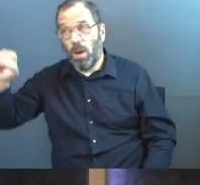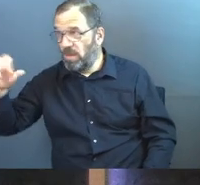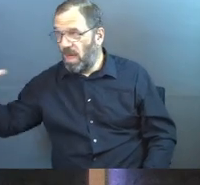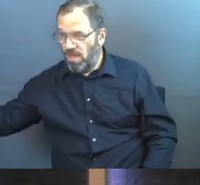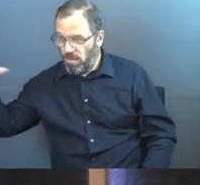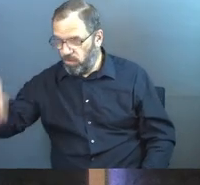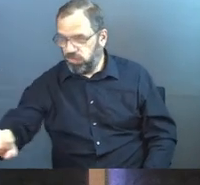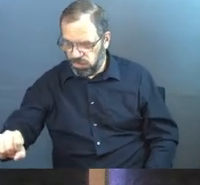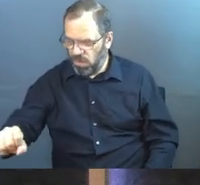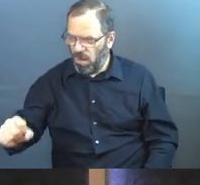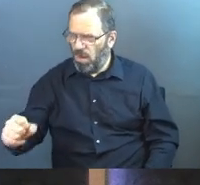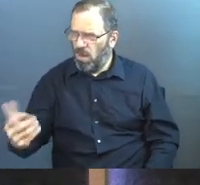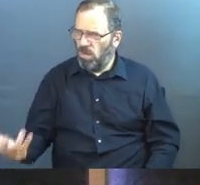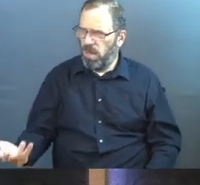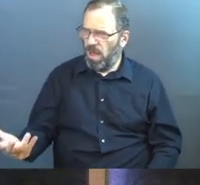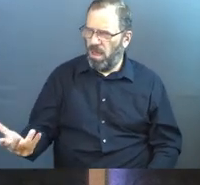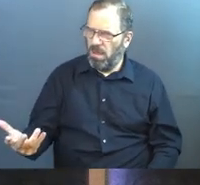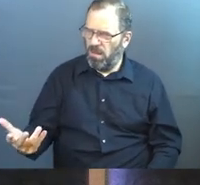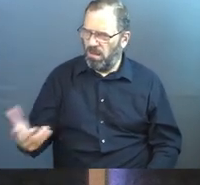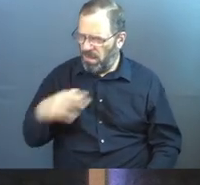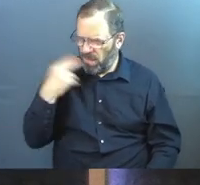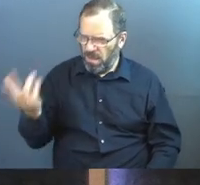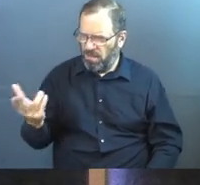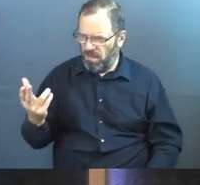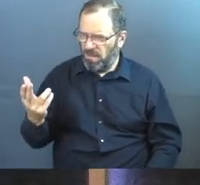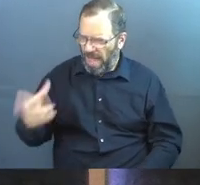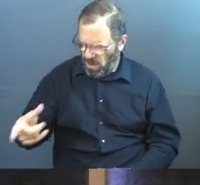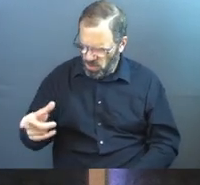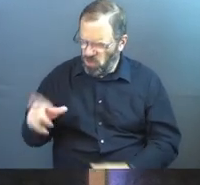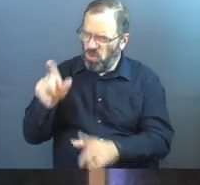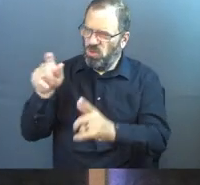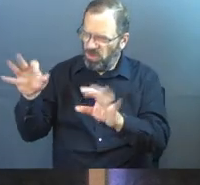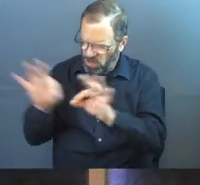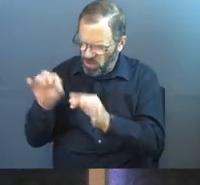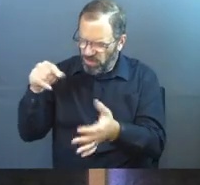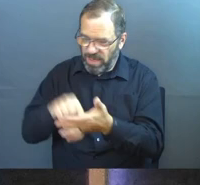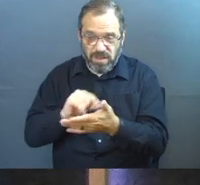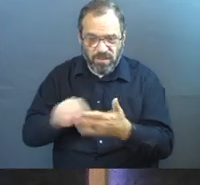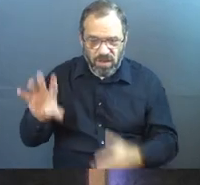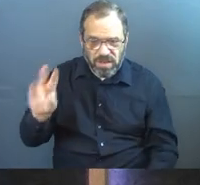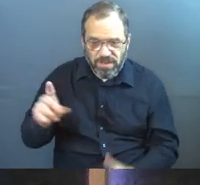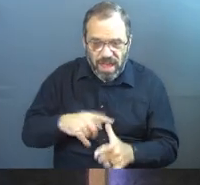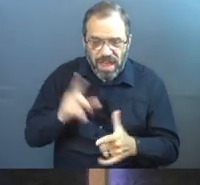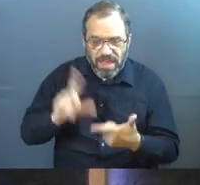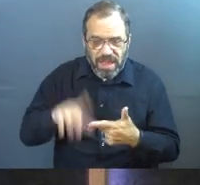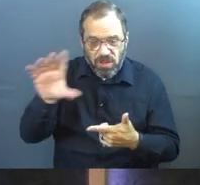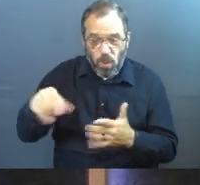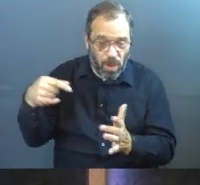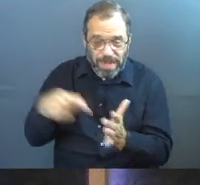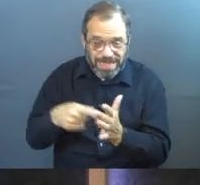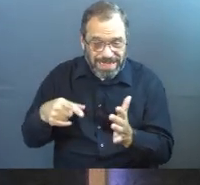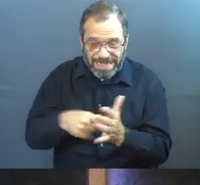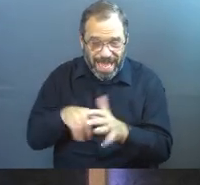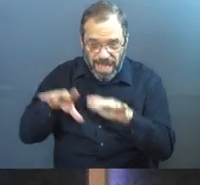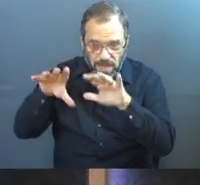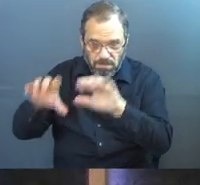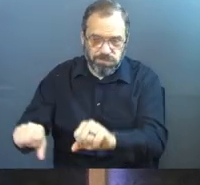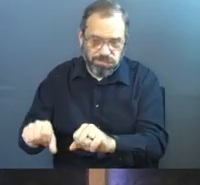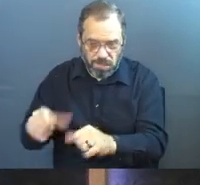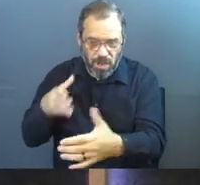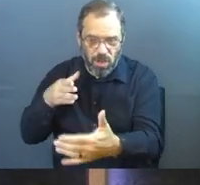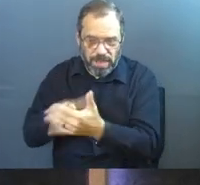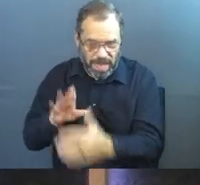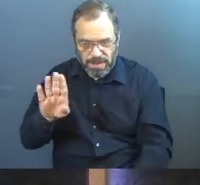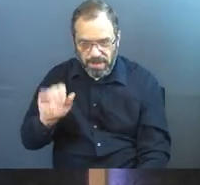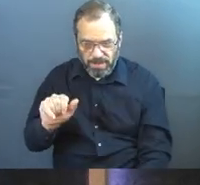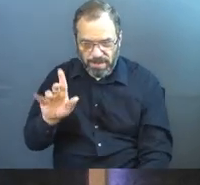They will mock them saying, what sorrow awaits you thieves? Now you will get what you deserve. Verse seven, suddenly your debtors will take action against